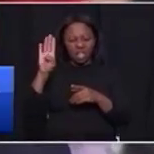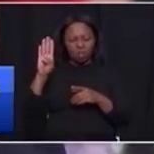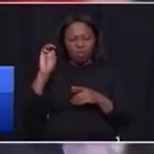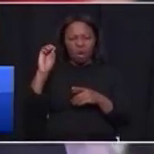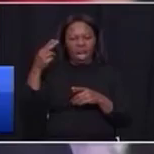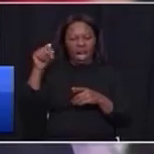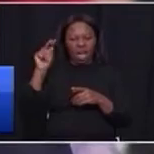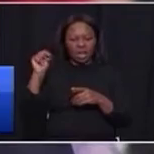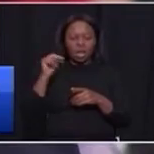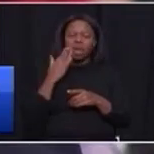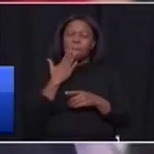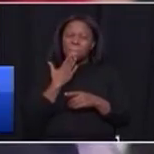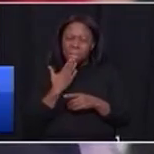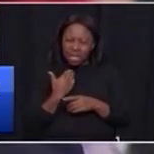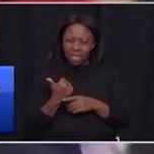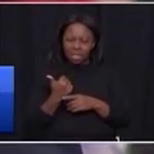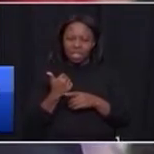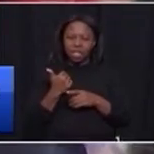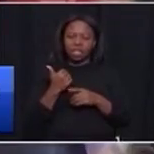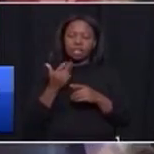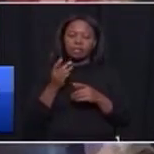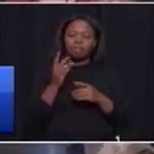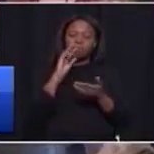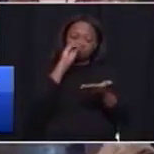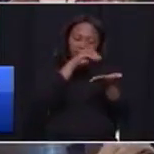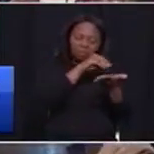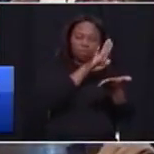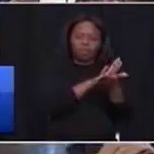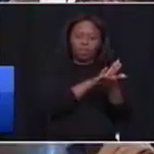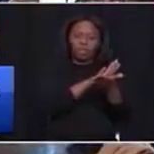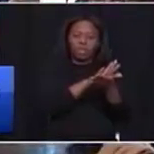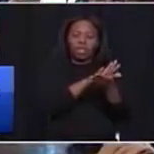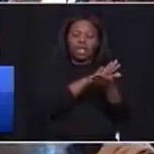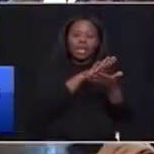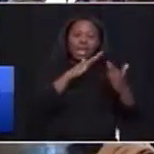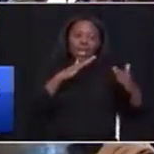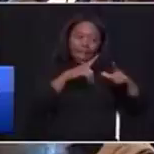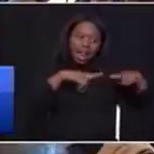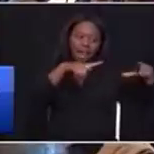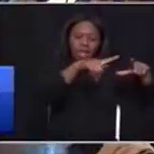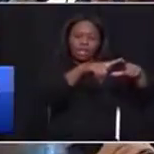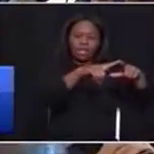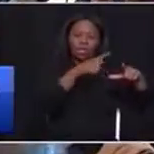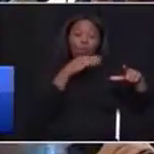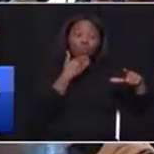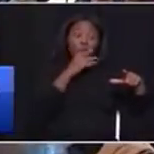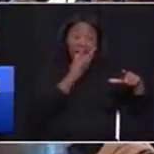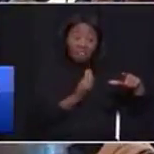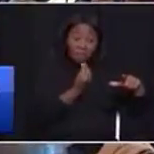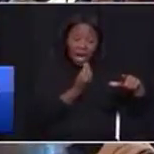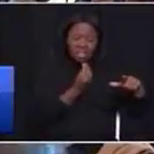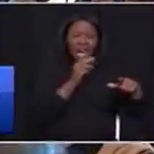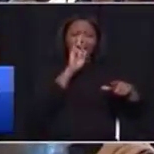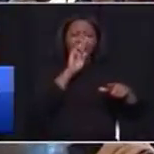allocating land to people who have money to build their own houses. RDP houses cannot be the only